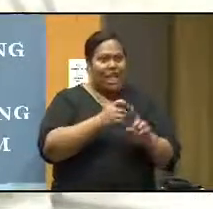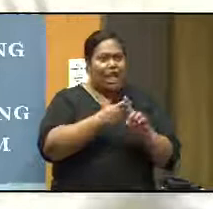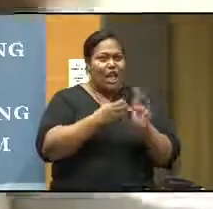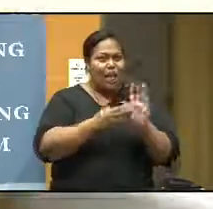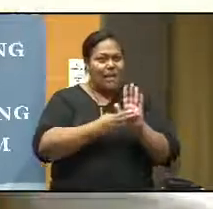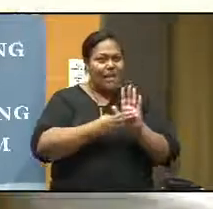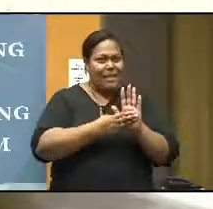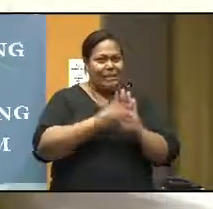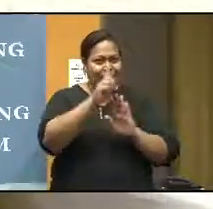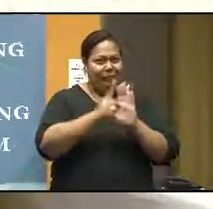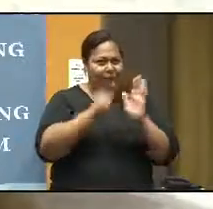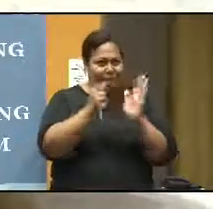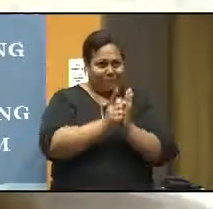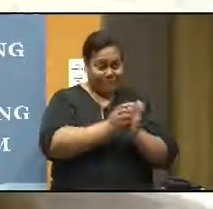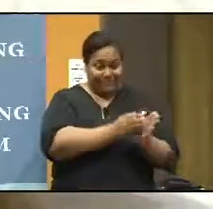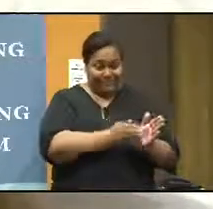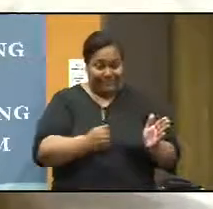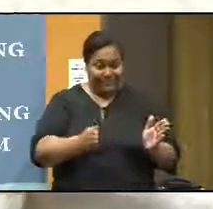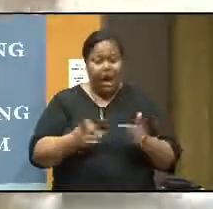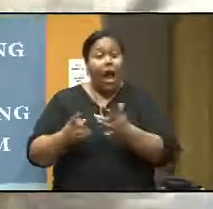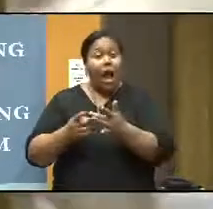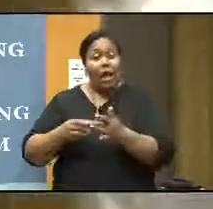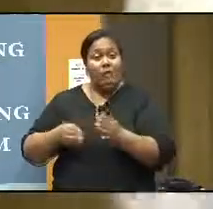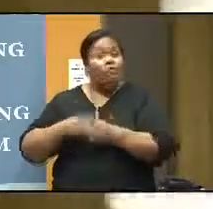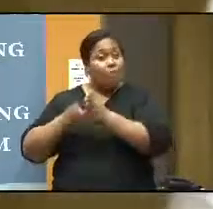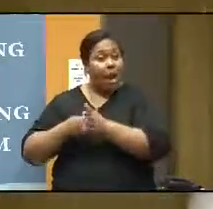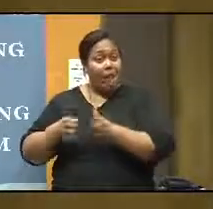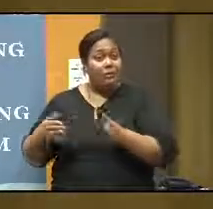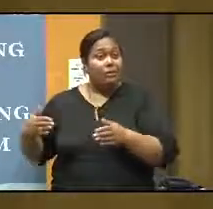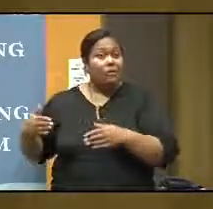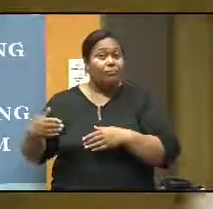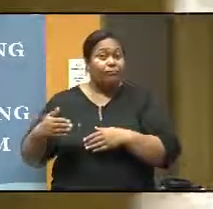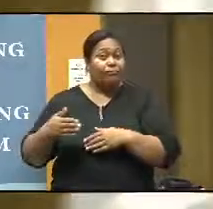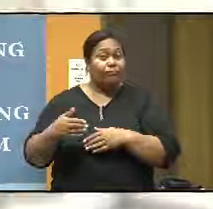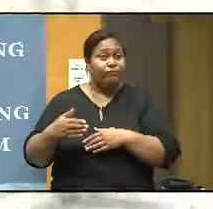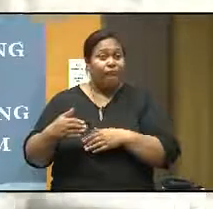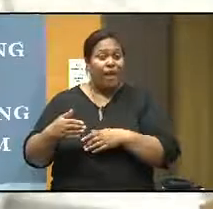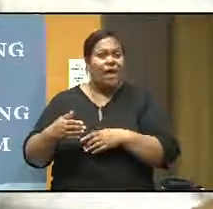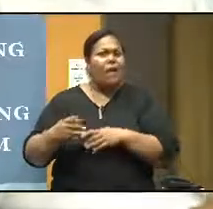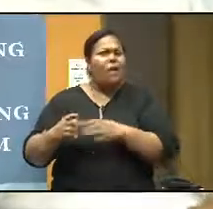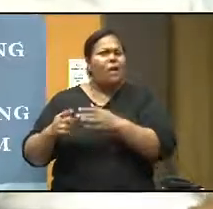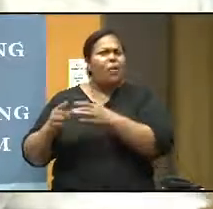And then the other train, B, is moving from west to east with 40 kilometers per hour.